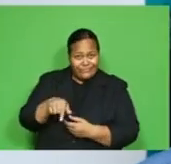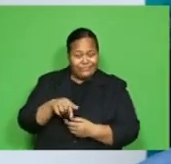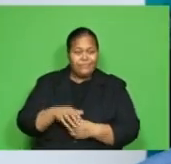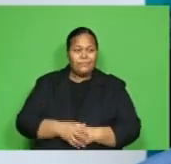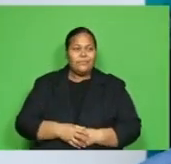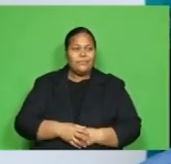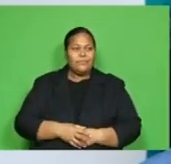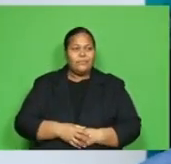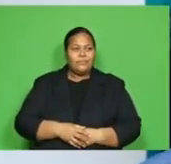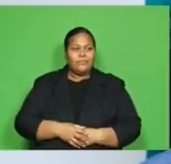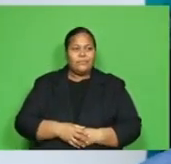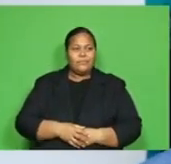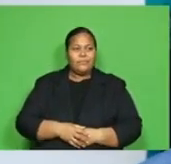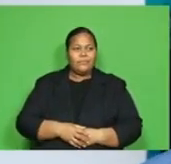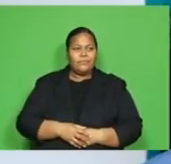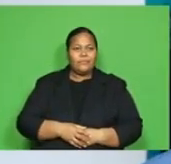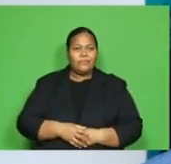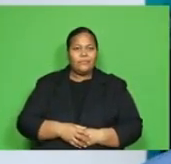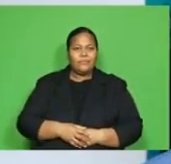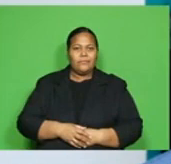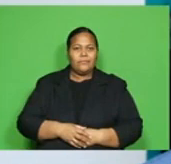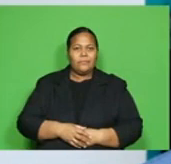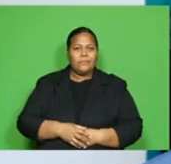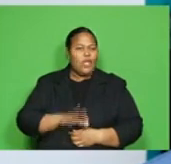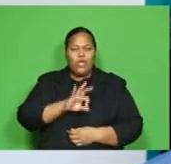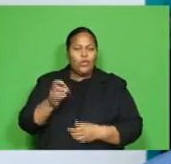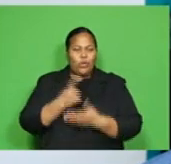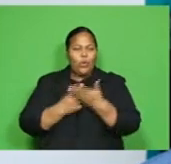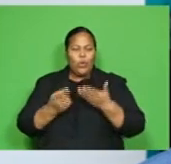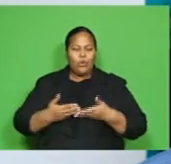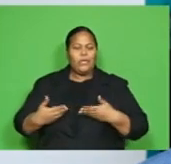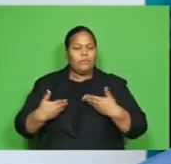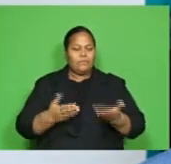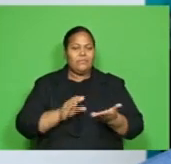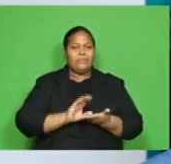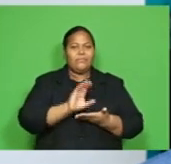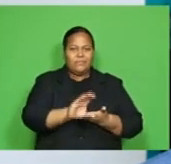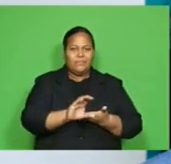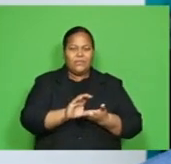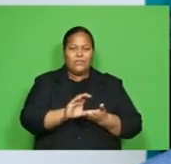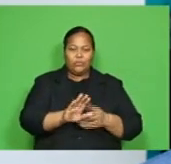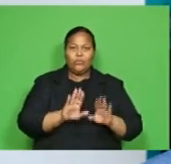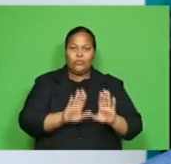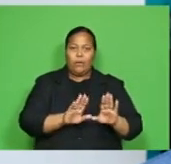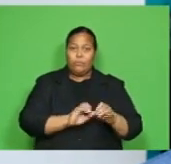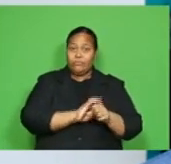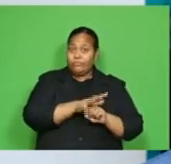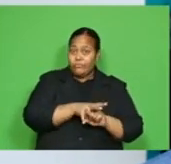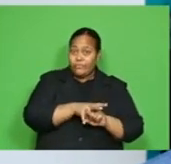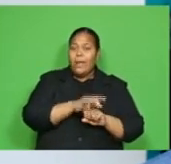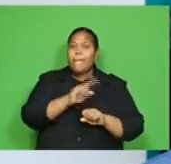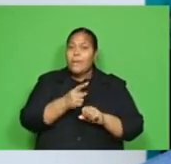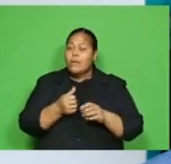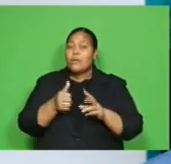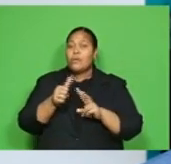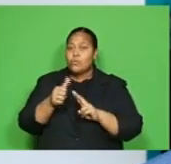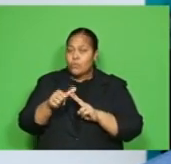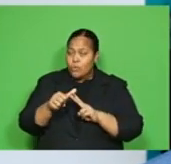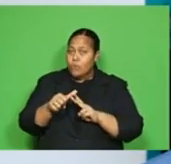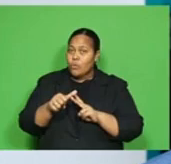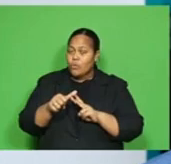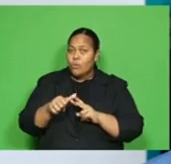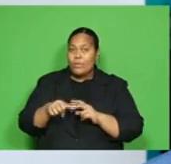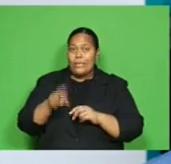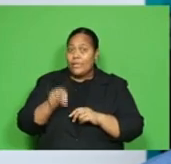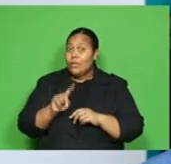to be able to give money to prevent the spread of COVID-19, but it's also essential that things like